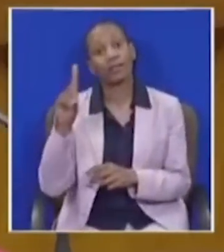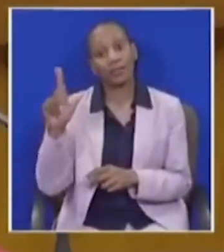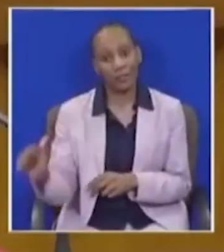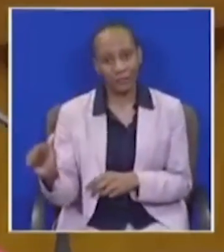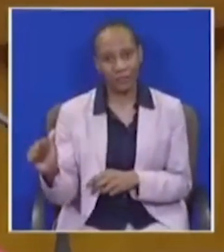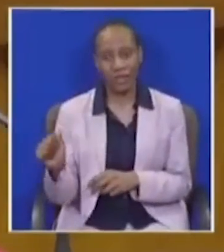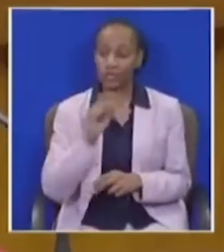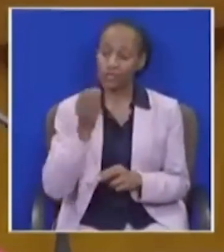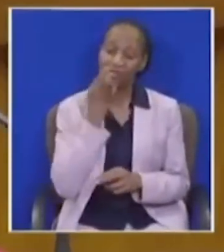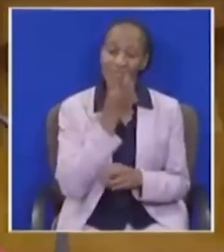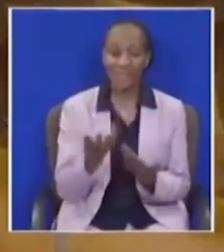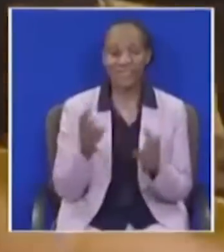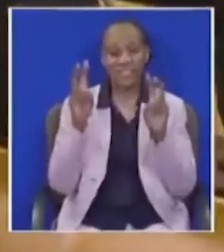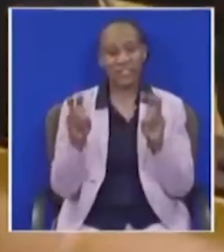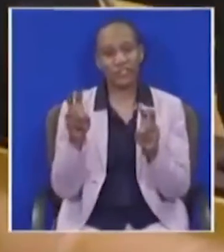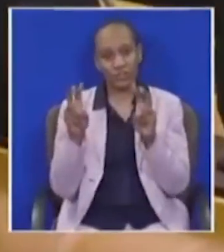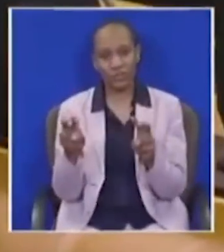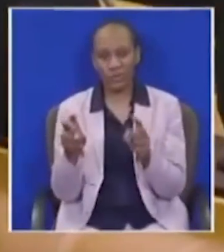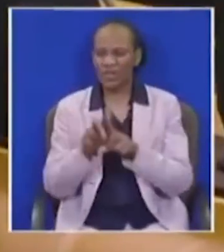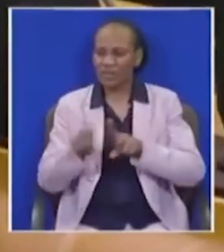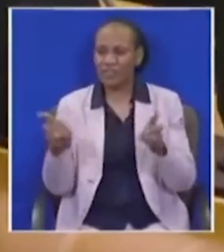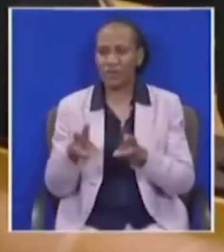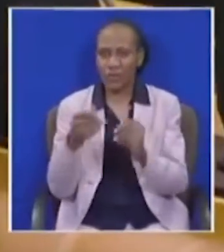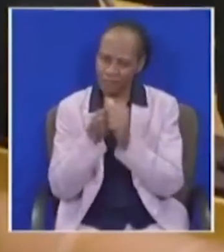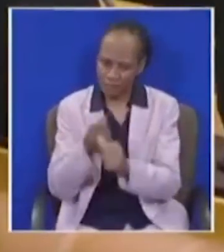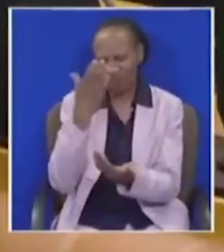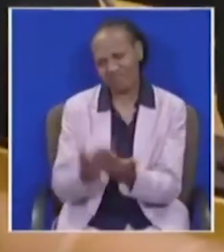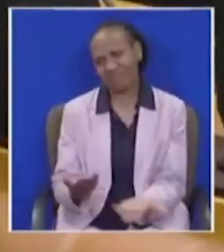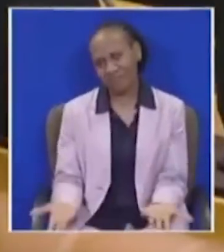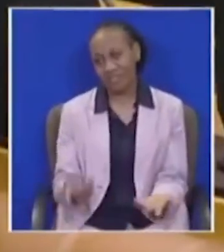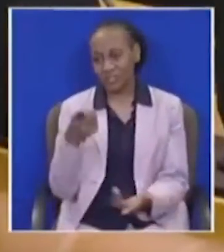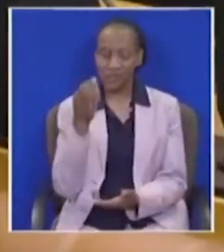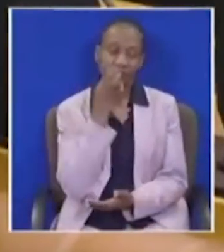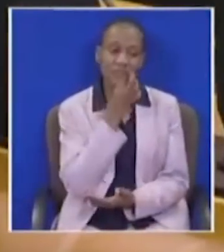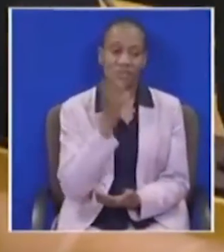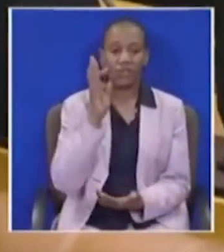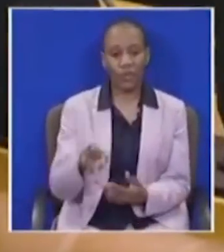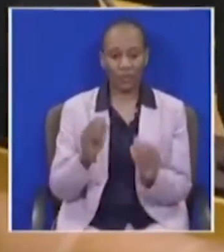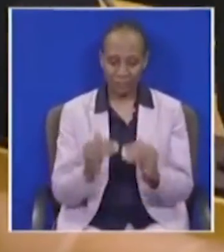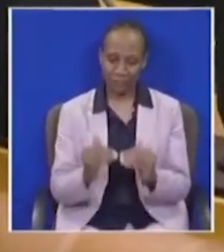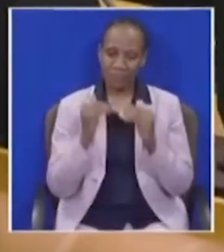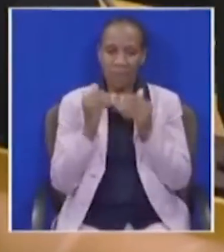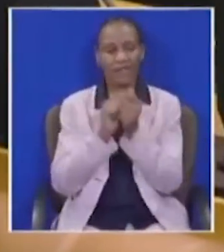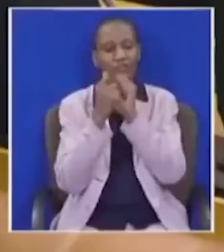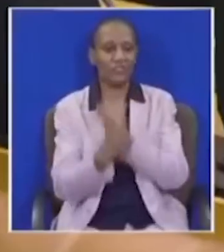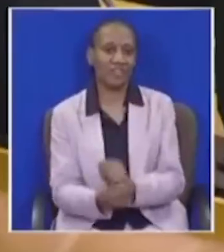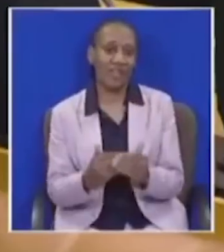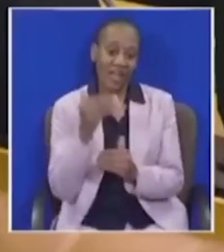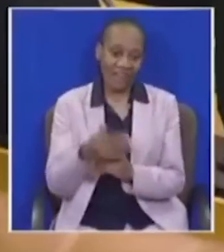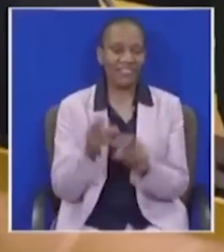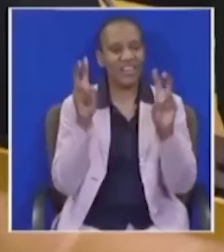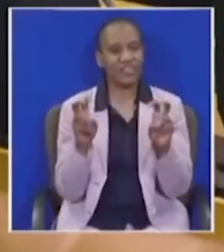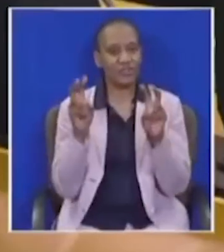handled this matter differently, and you committed that you are going to improve after those outcomes.